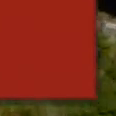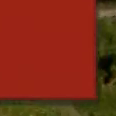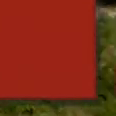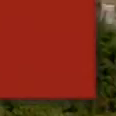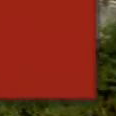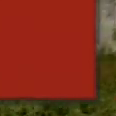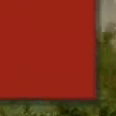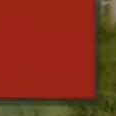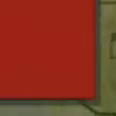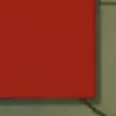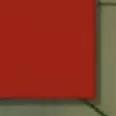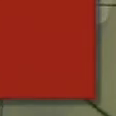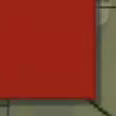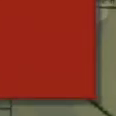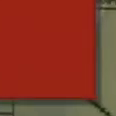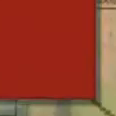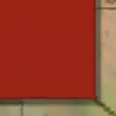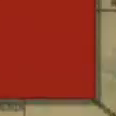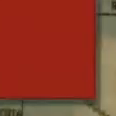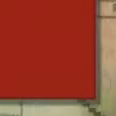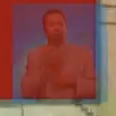Perform evacuation drills.